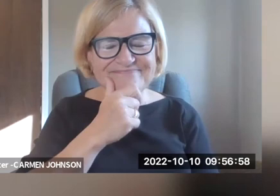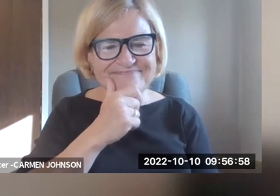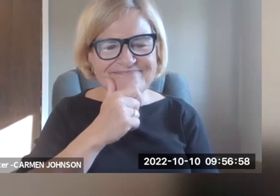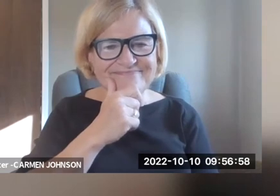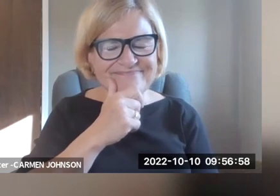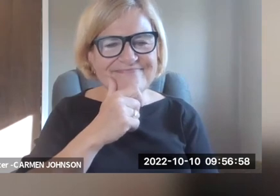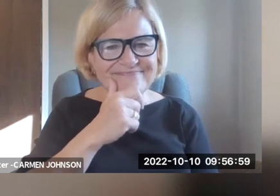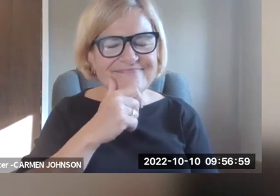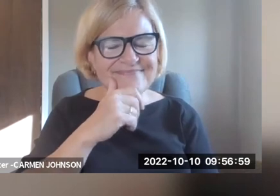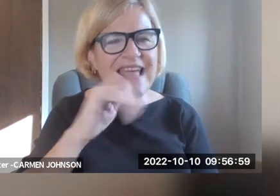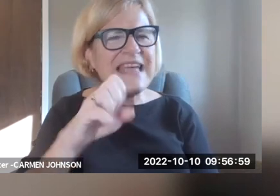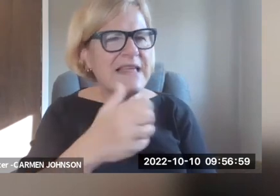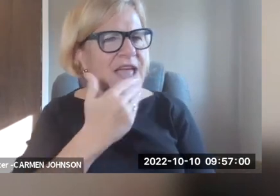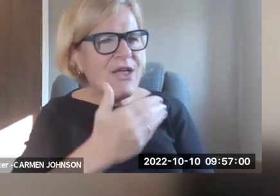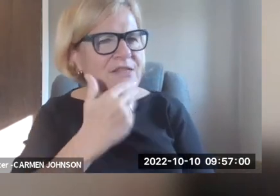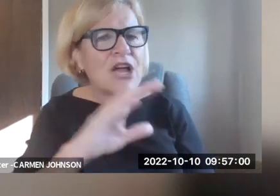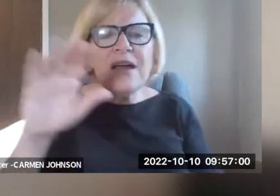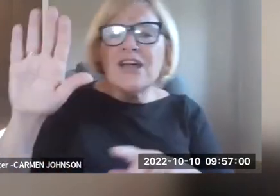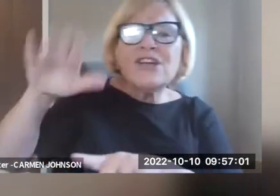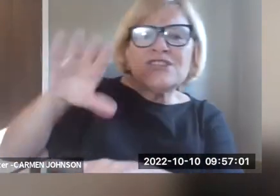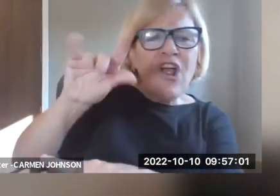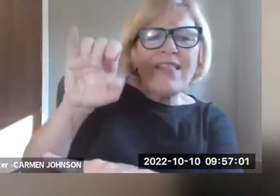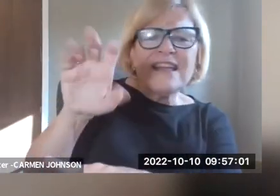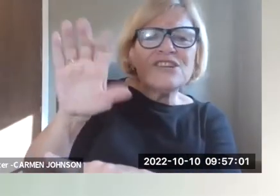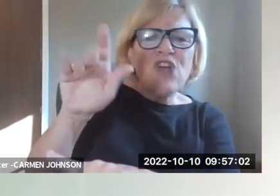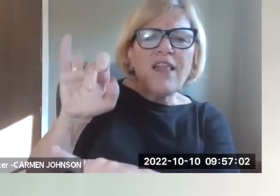You're on mute. Oh, you're signing. Sorry.